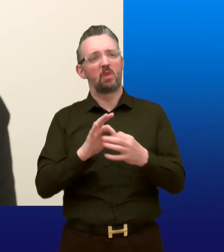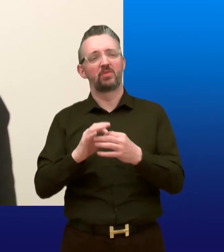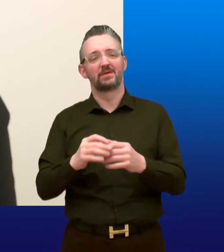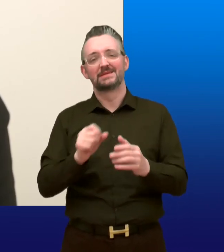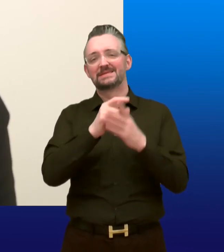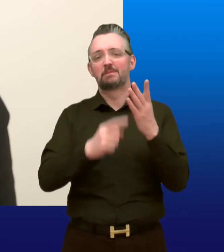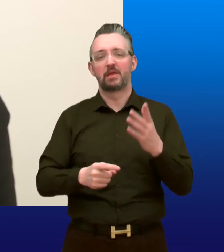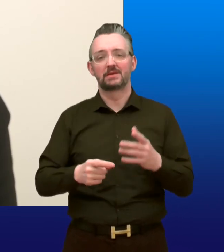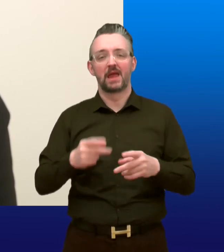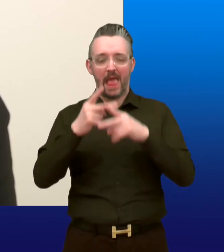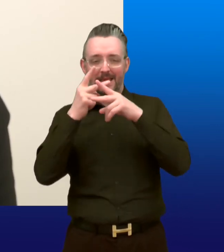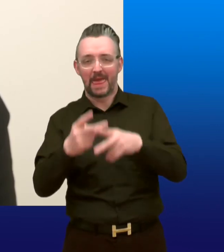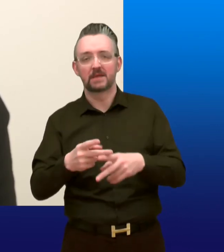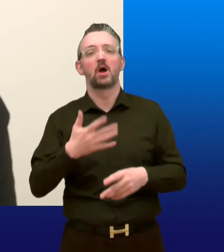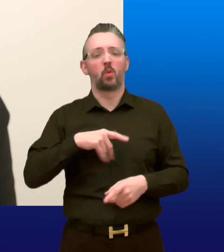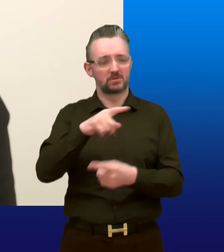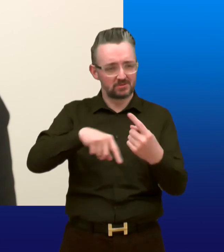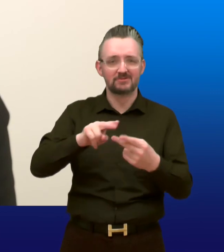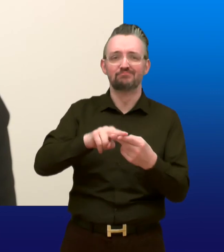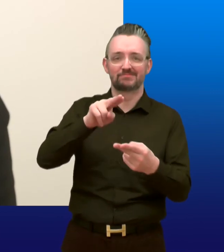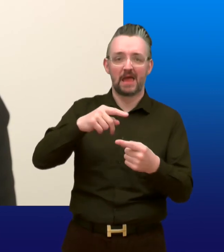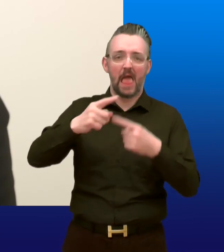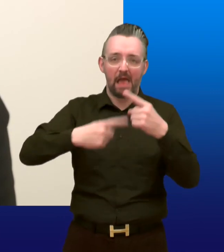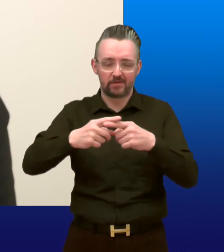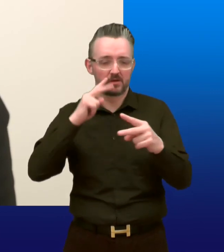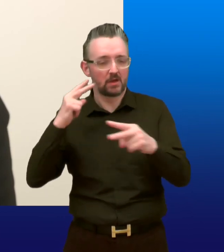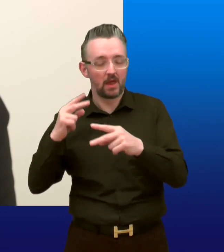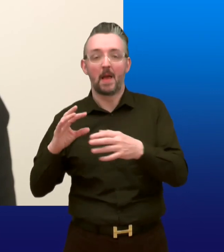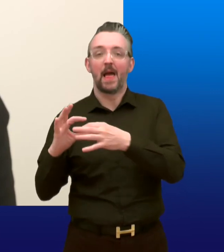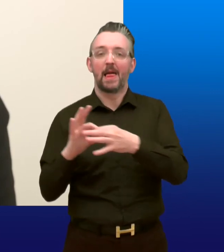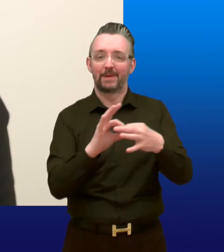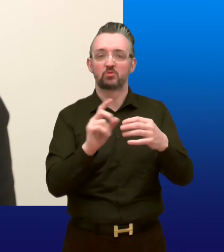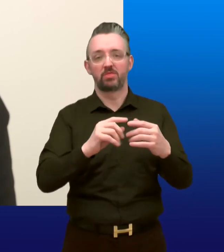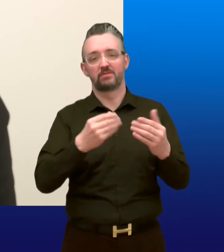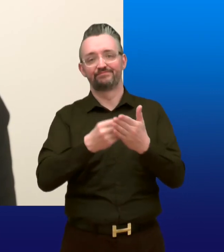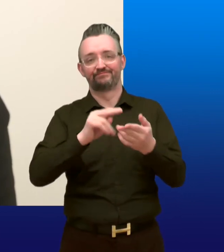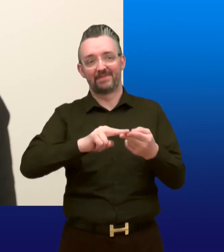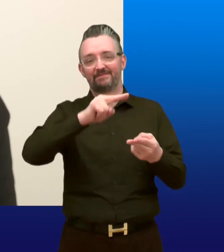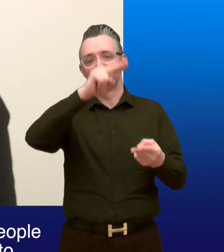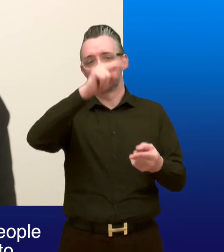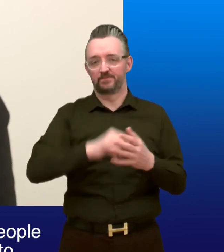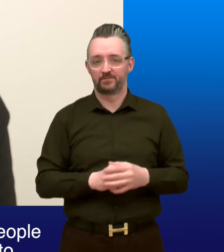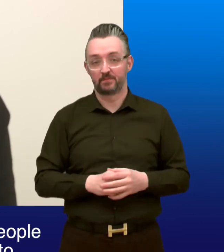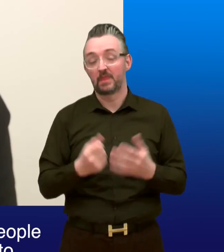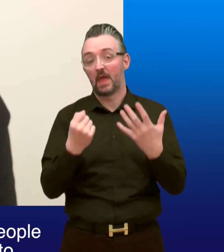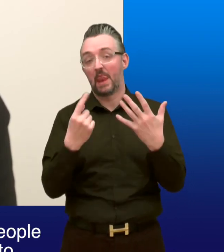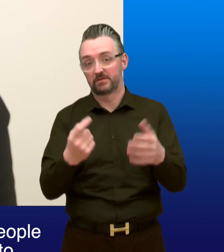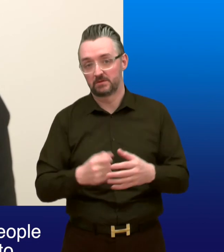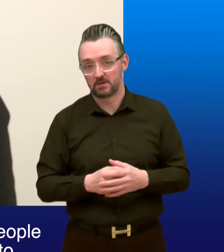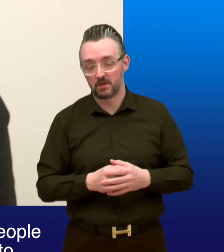employment injury carers and funeral expense benefits every year in line with inflation 11